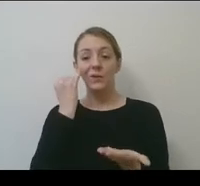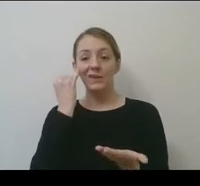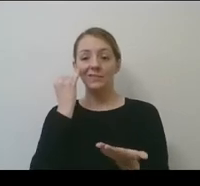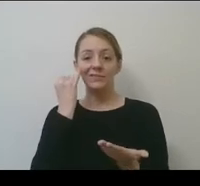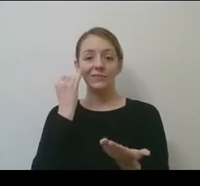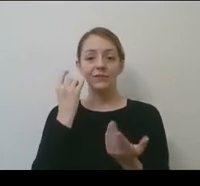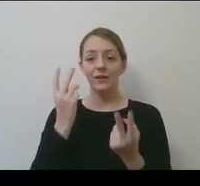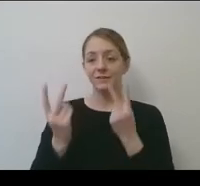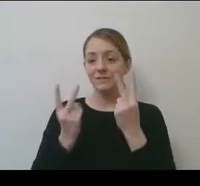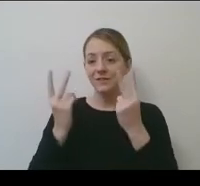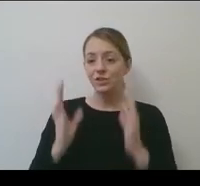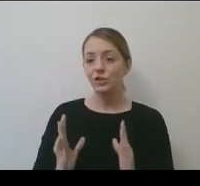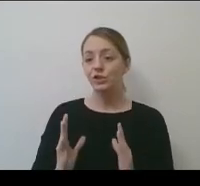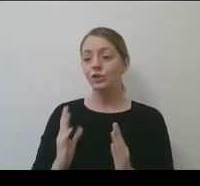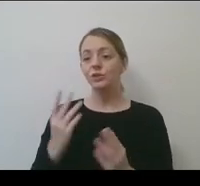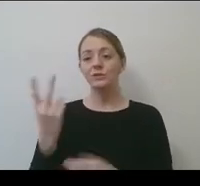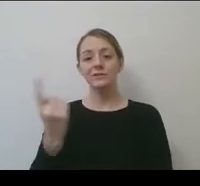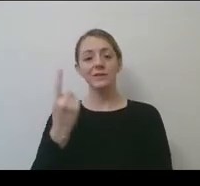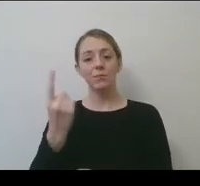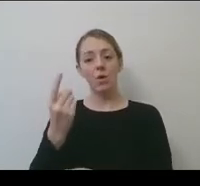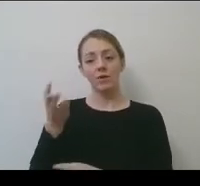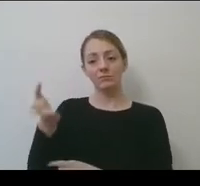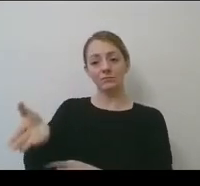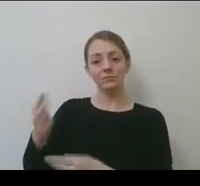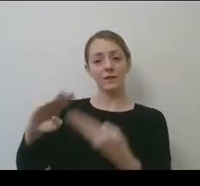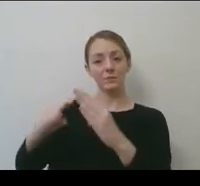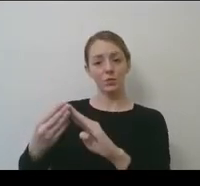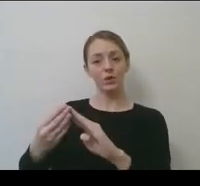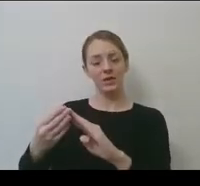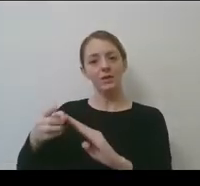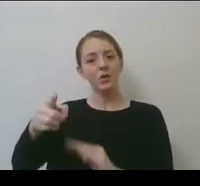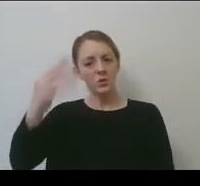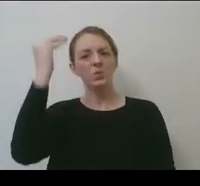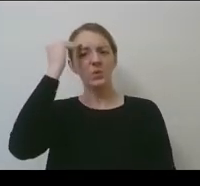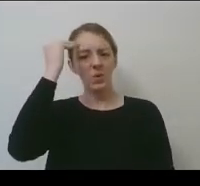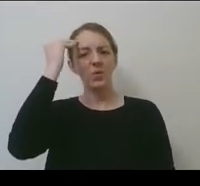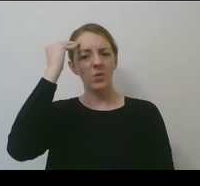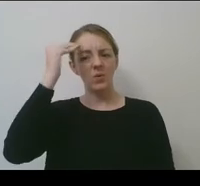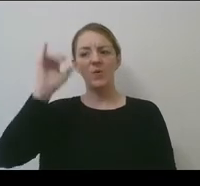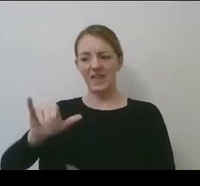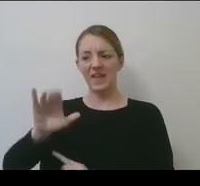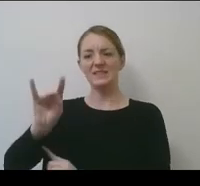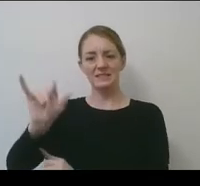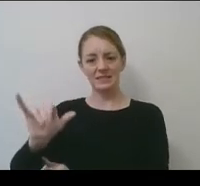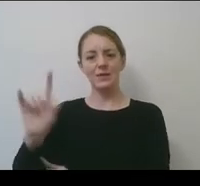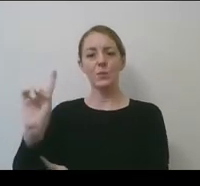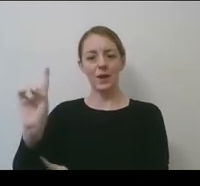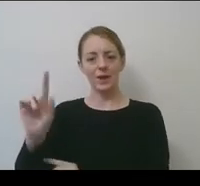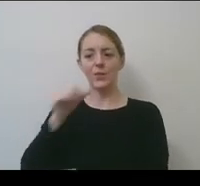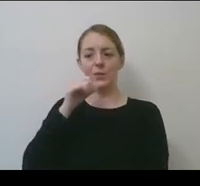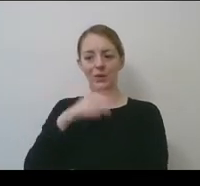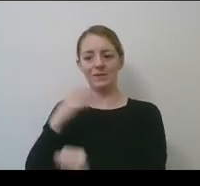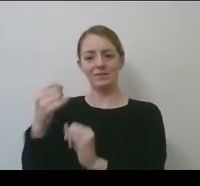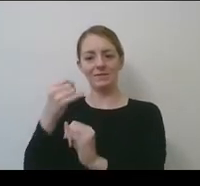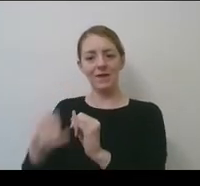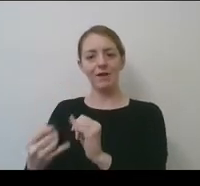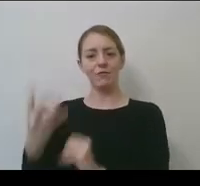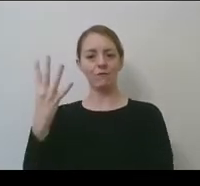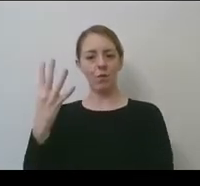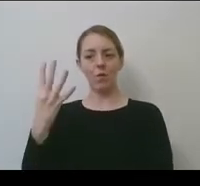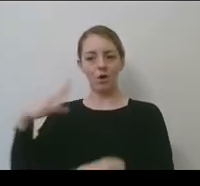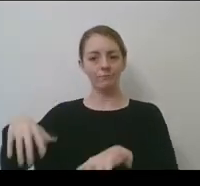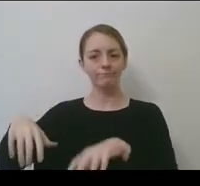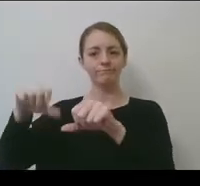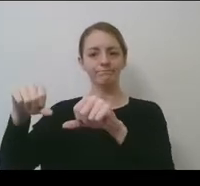or someone in the community that it is just known that you are in the city that whether the women's final four is being conducted. Um, so the